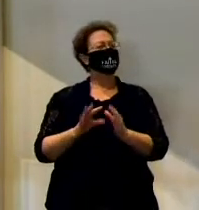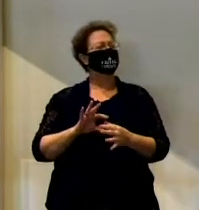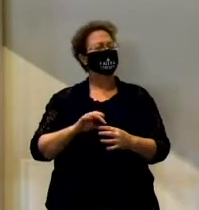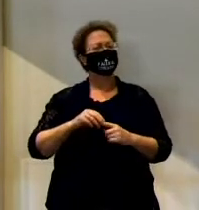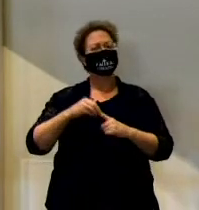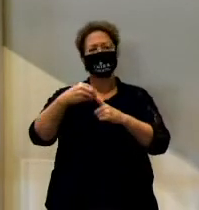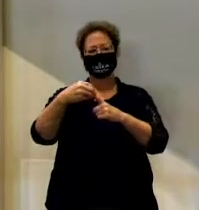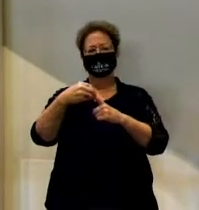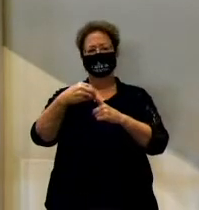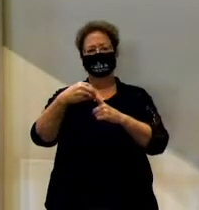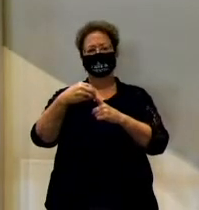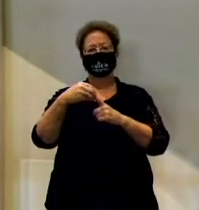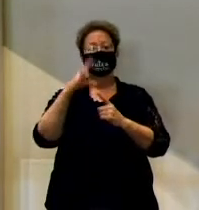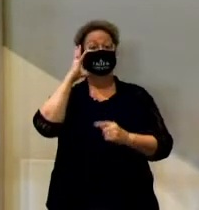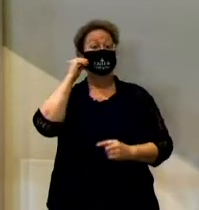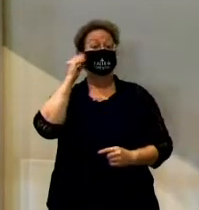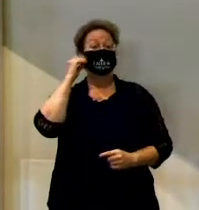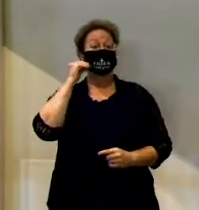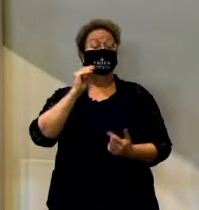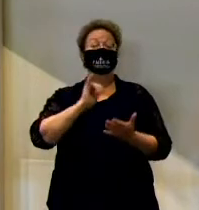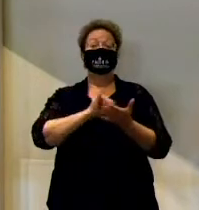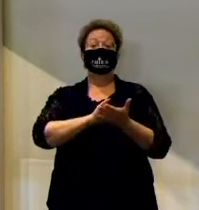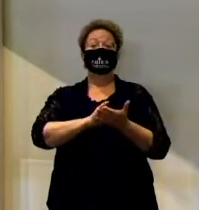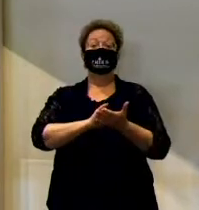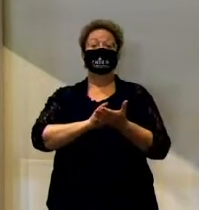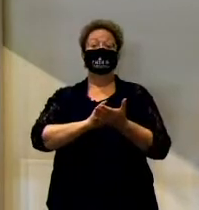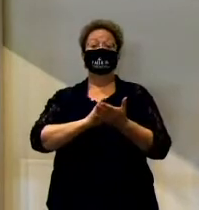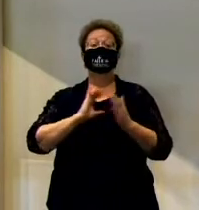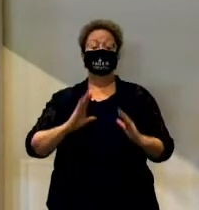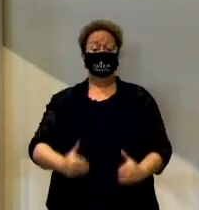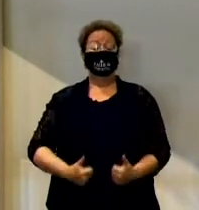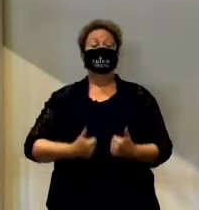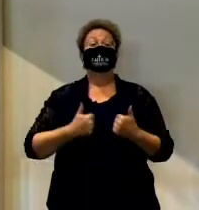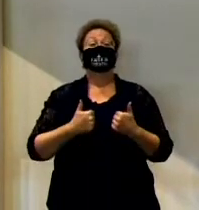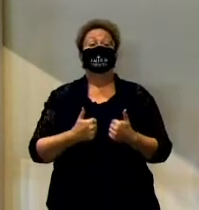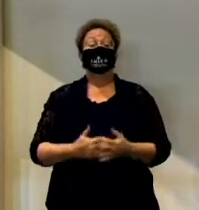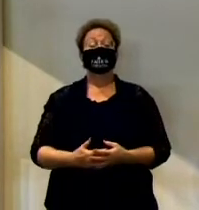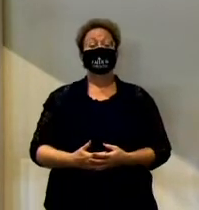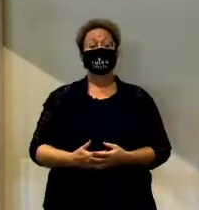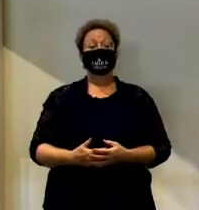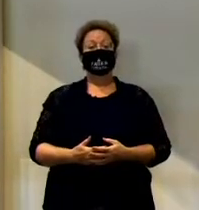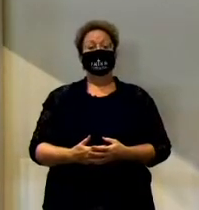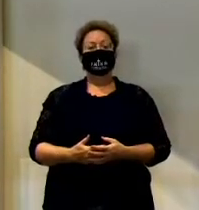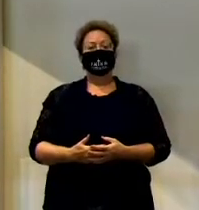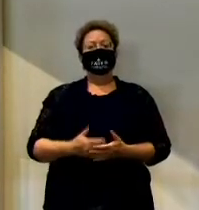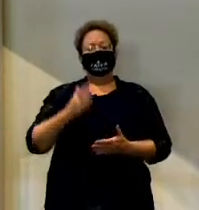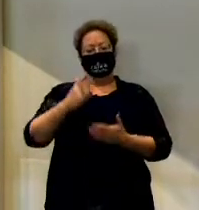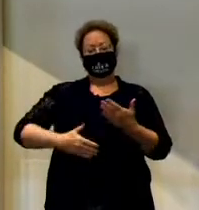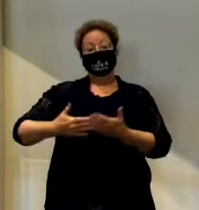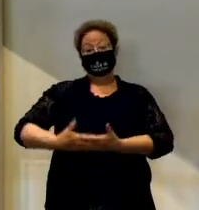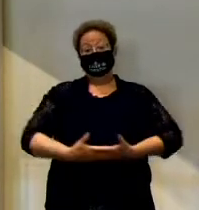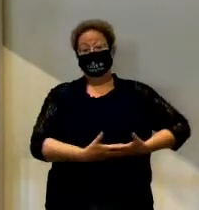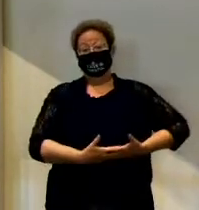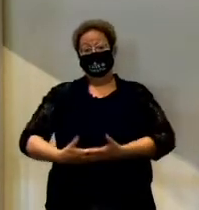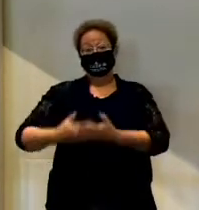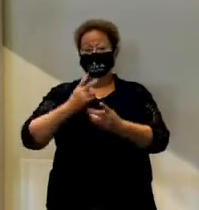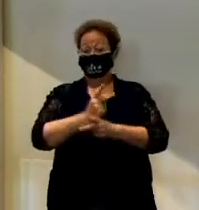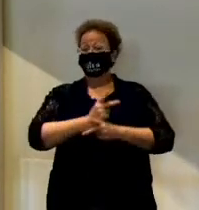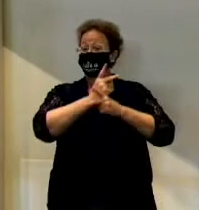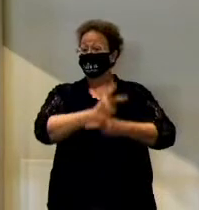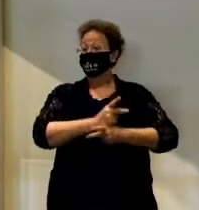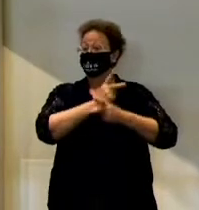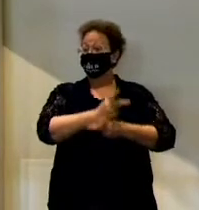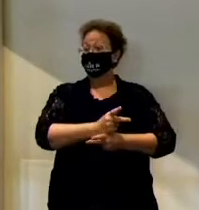part of our lives that was to be a part of that whole adoption process. One of the last babies that we cared for,